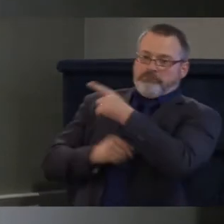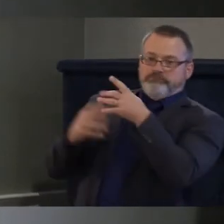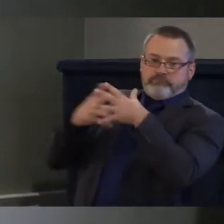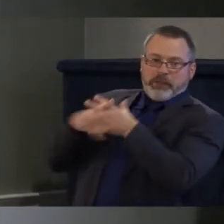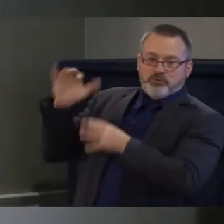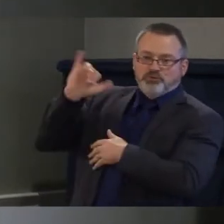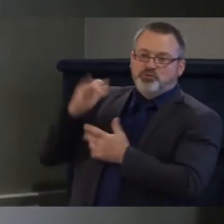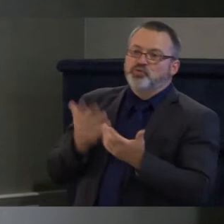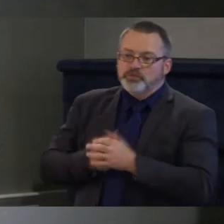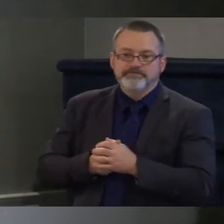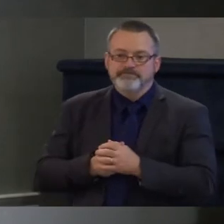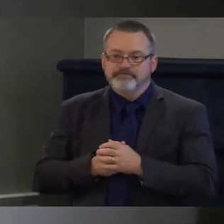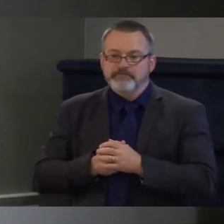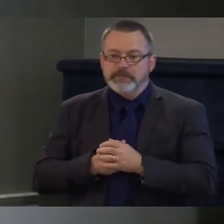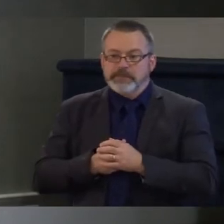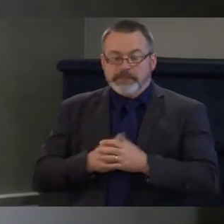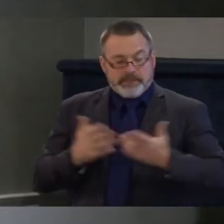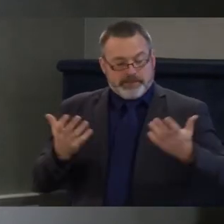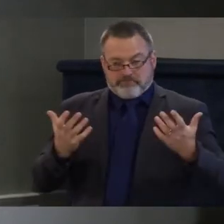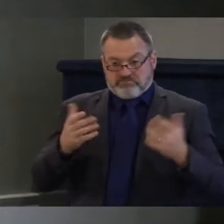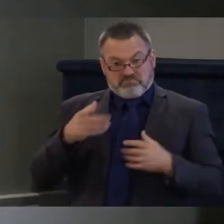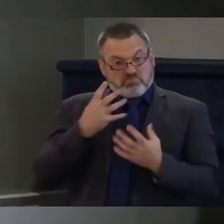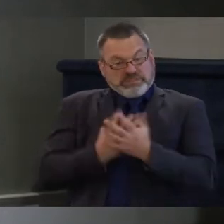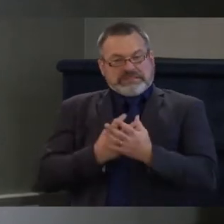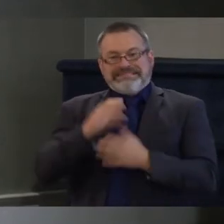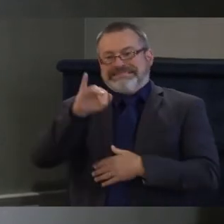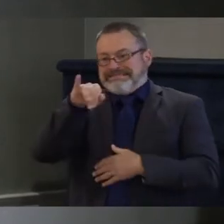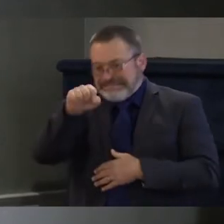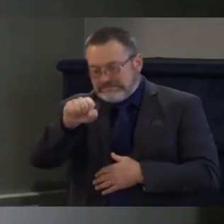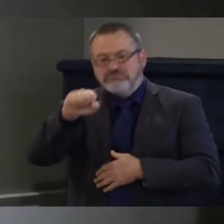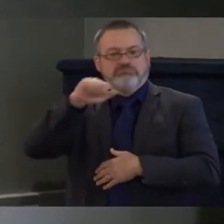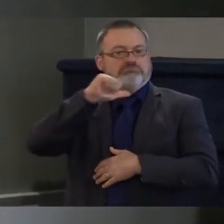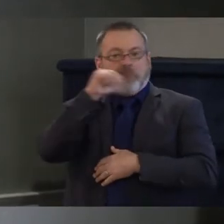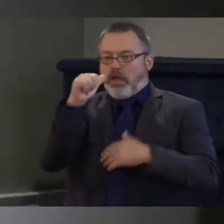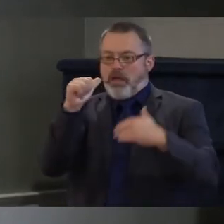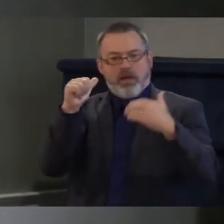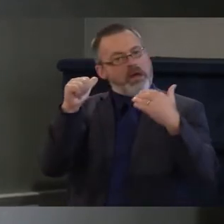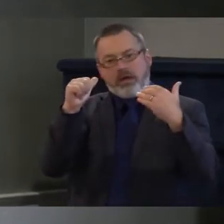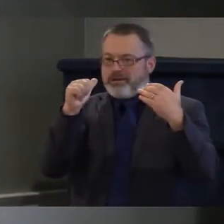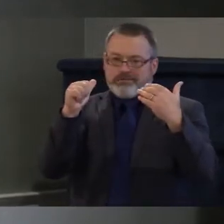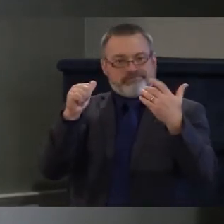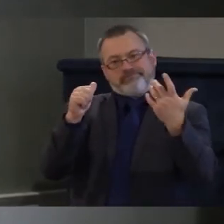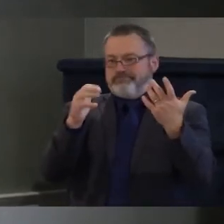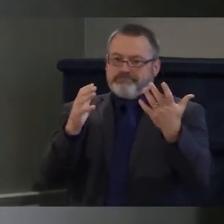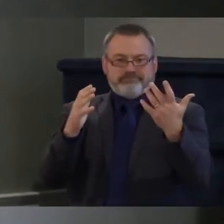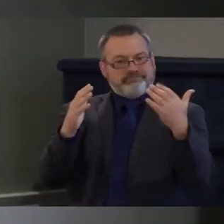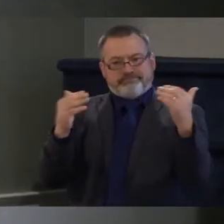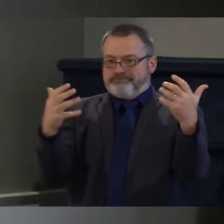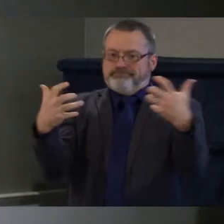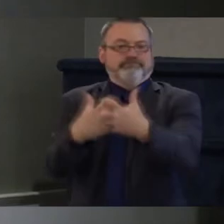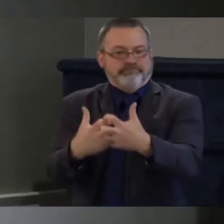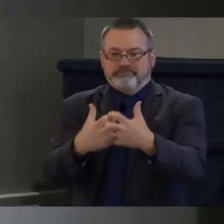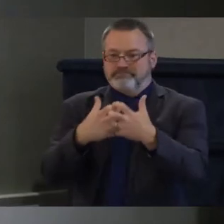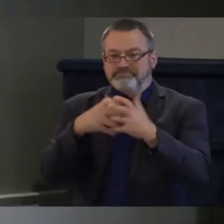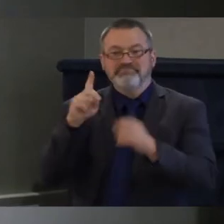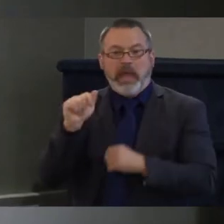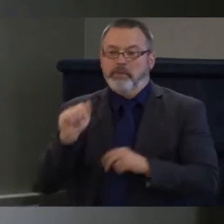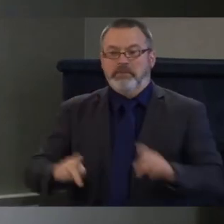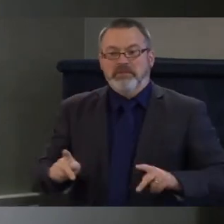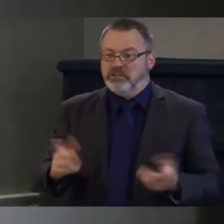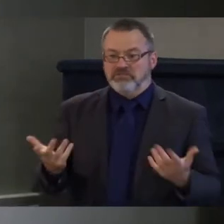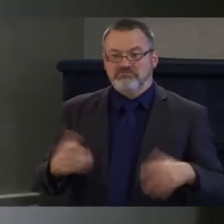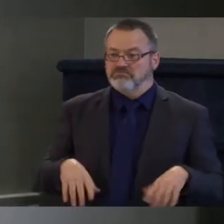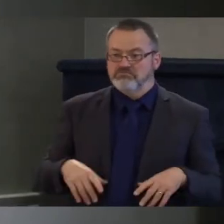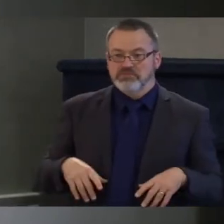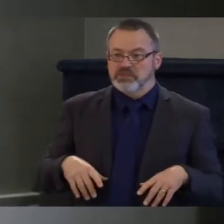individuals with disabilities, which means that if we even think about constitutional protections, I say this as a lawyer and a human